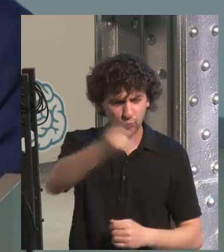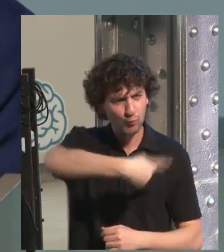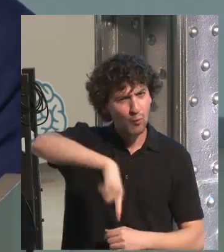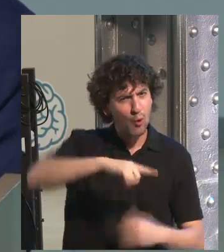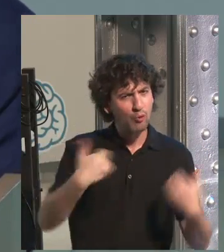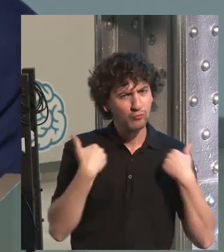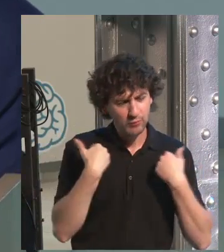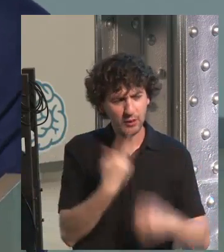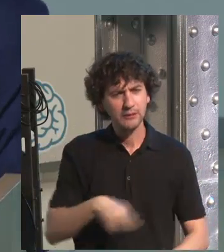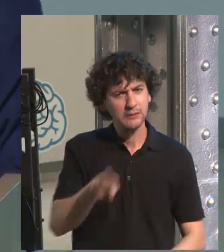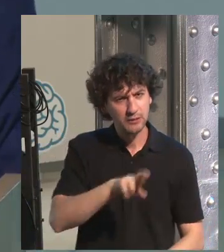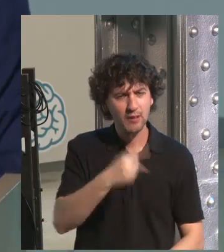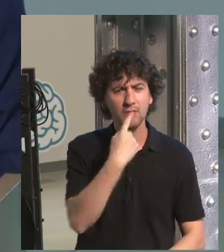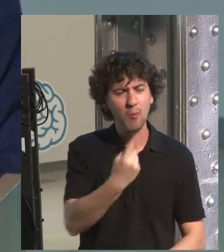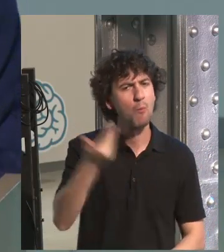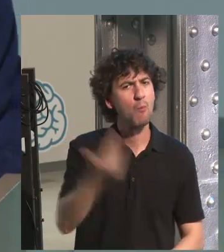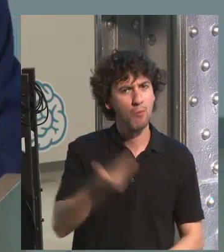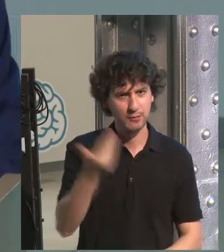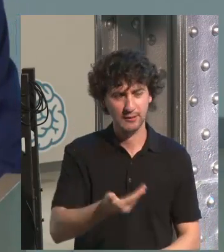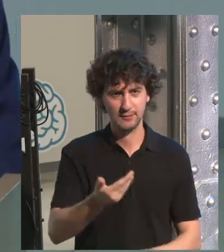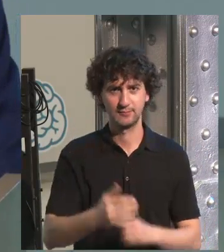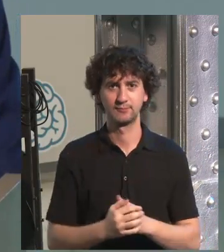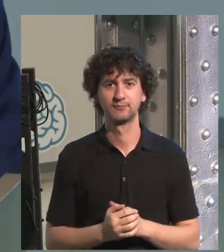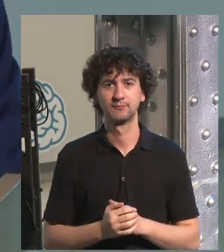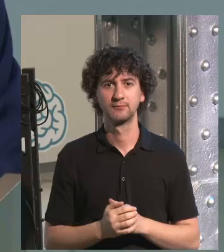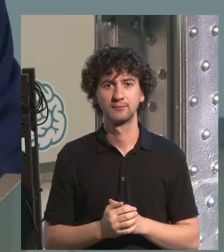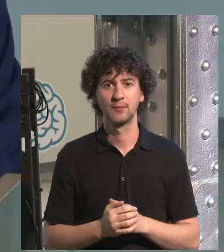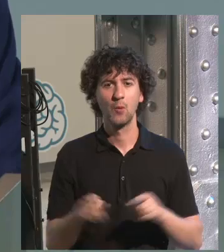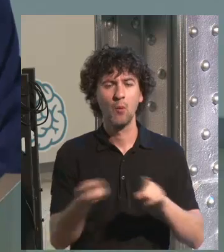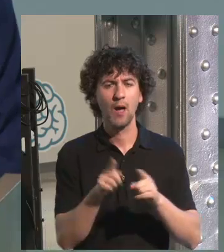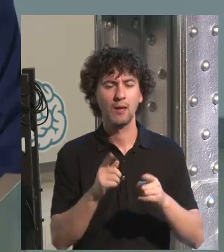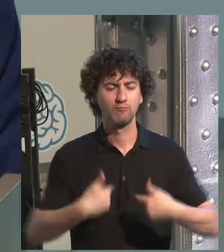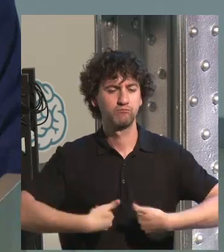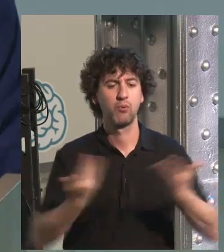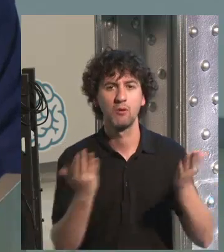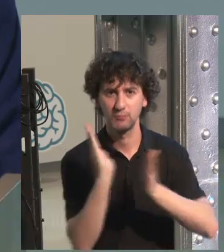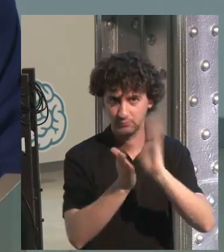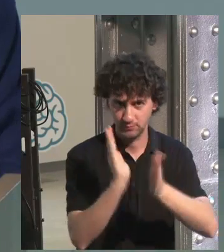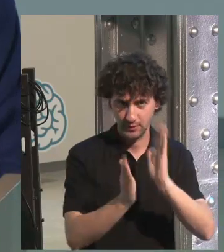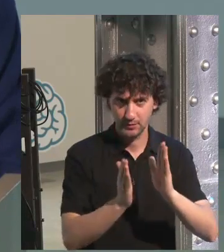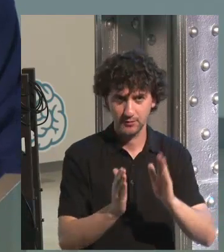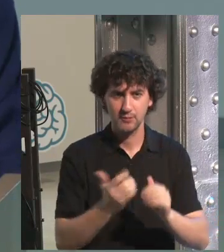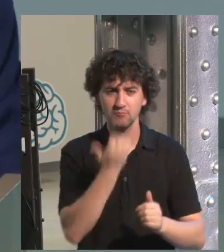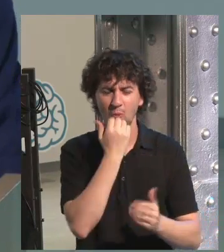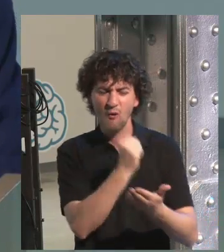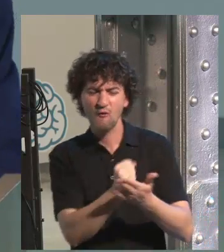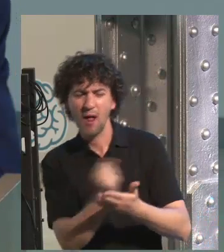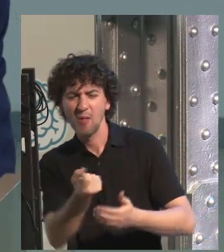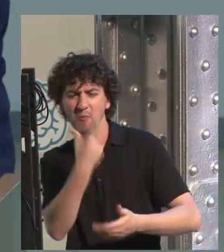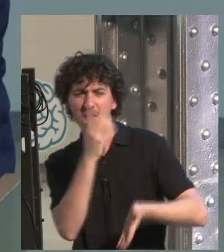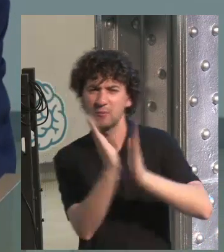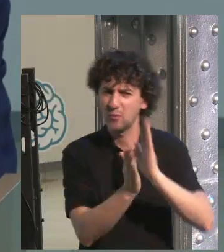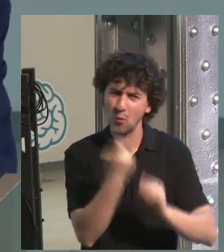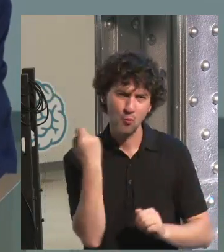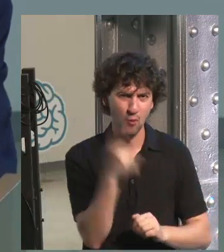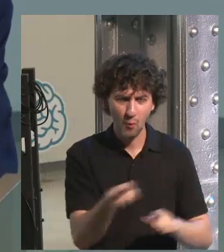answer to my dilemma, how to finish with the suffering of children and